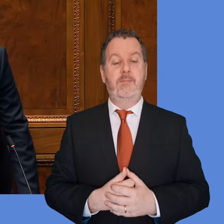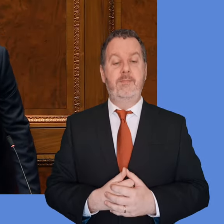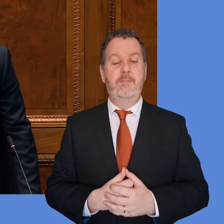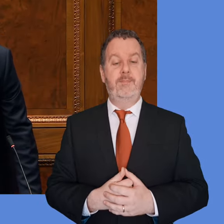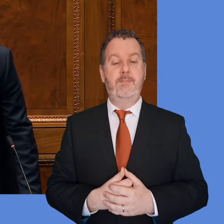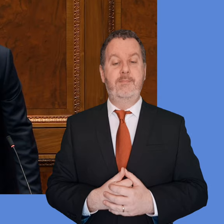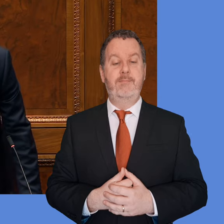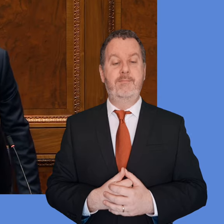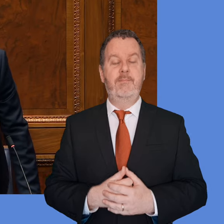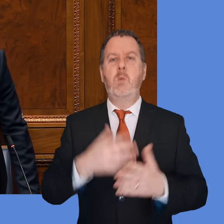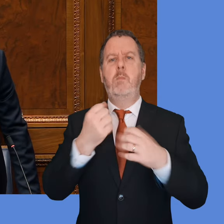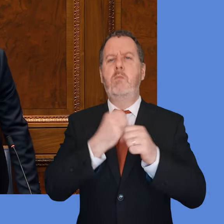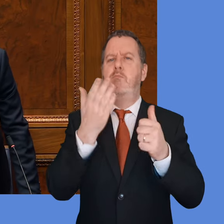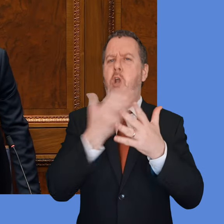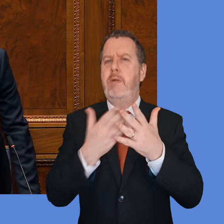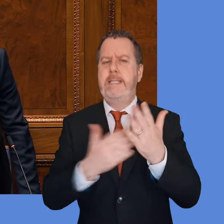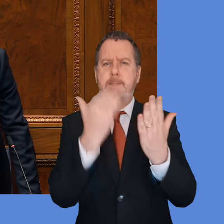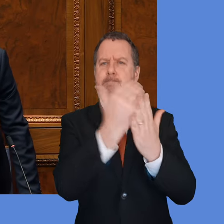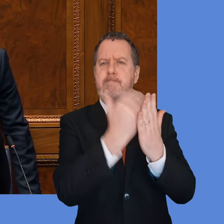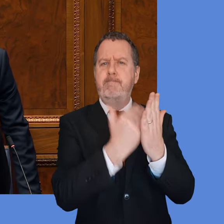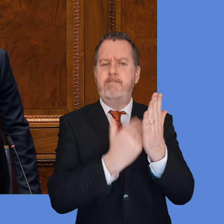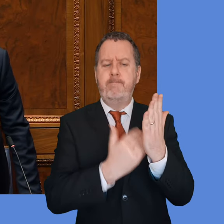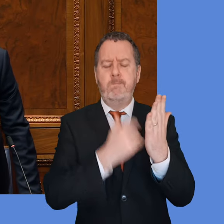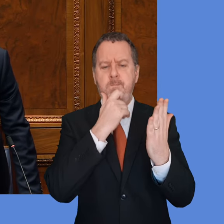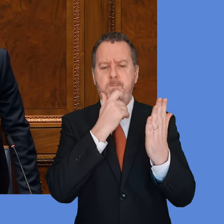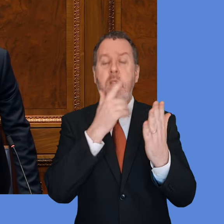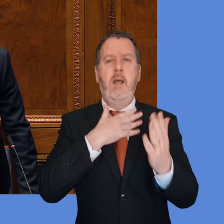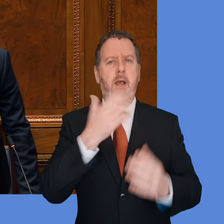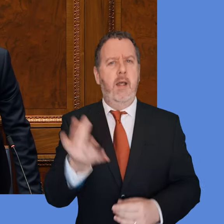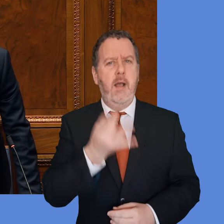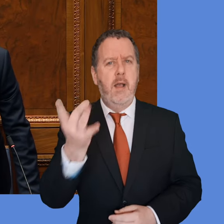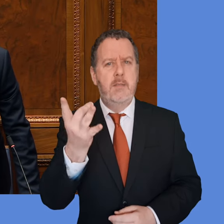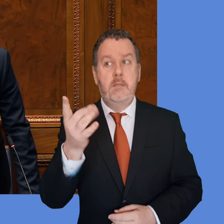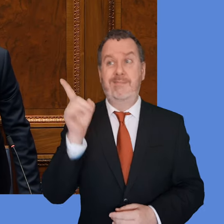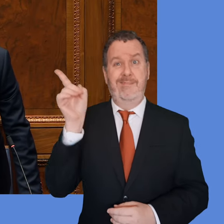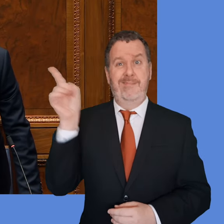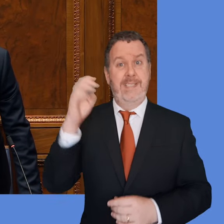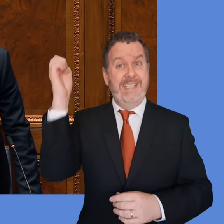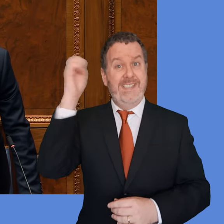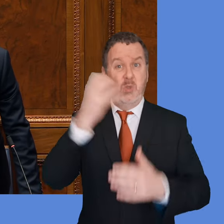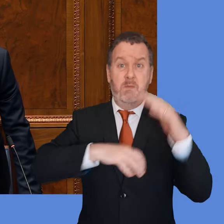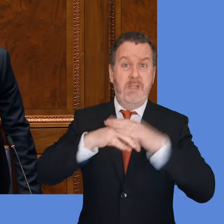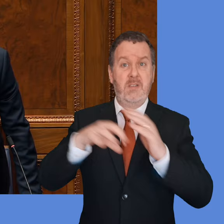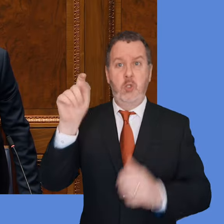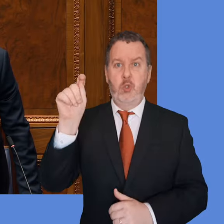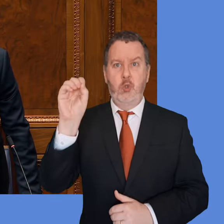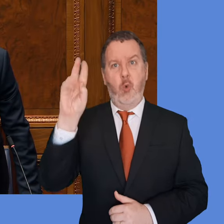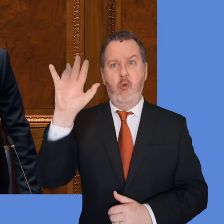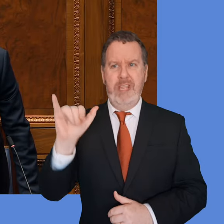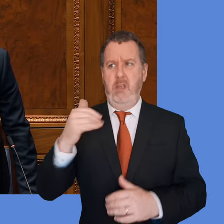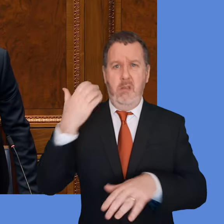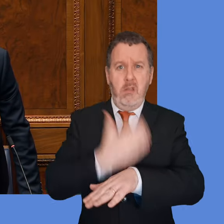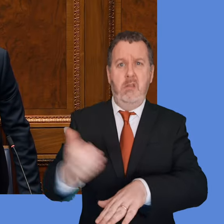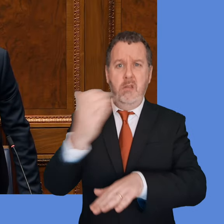In terms of laying out the priorities, can I ask what impact the Tory austerity, at least the continuation of the Tory